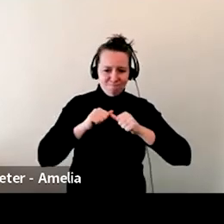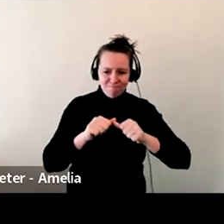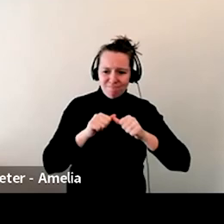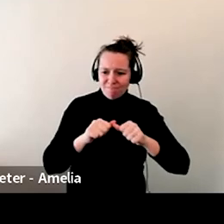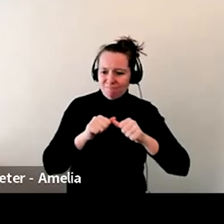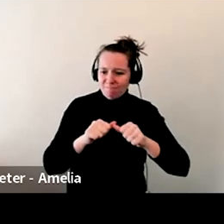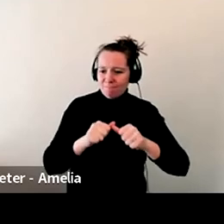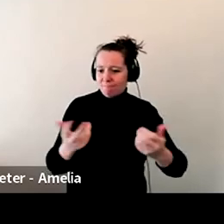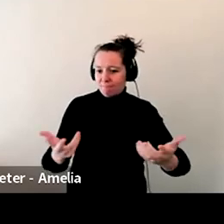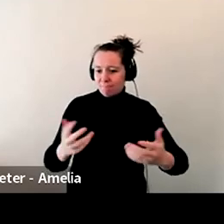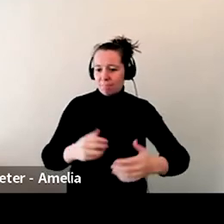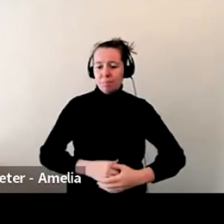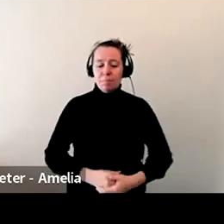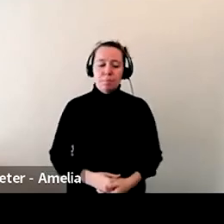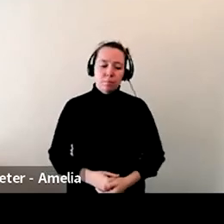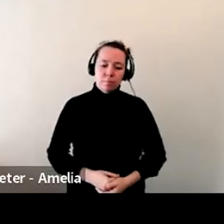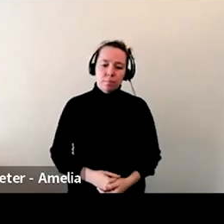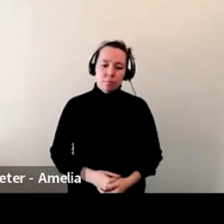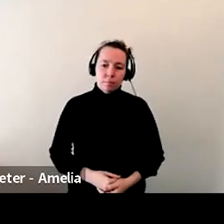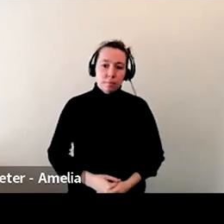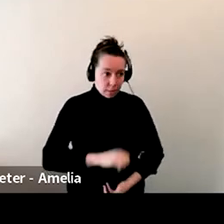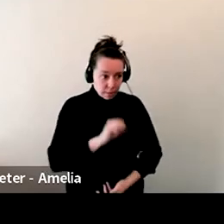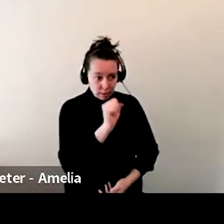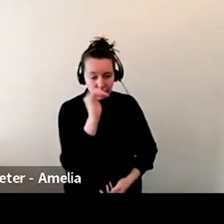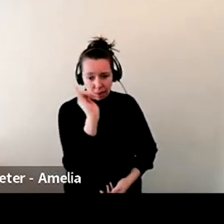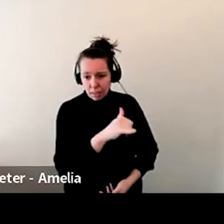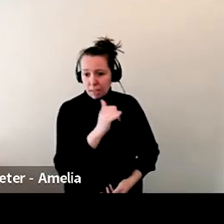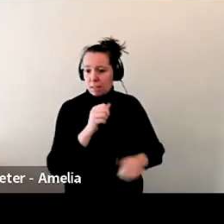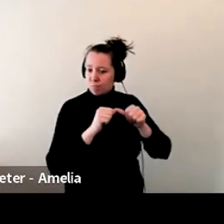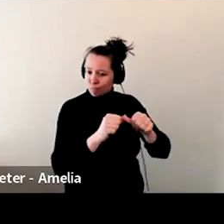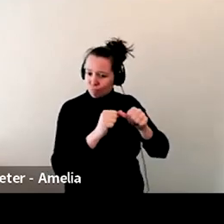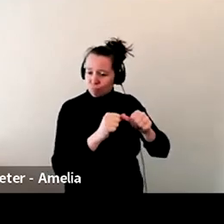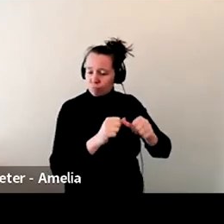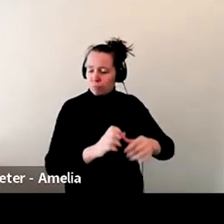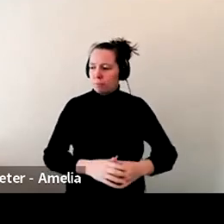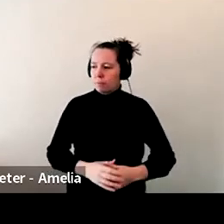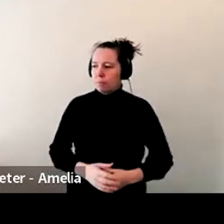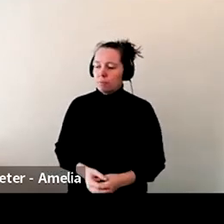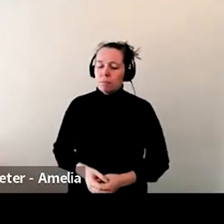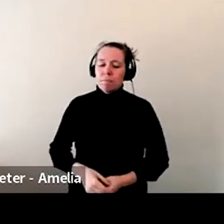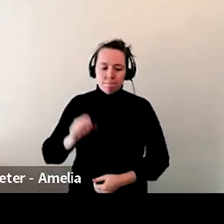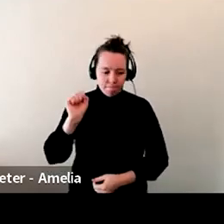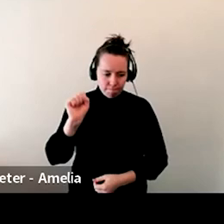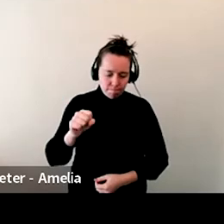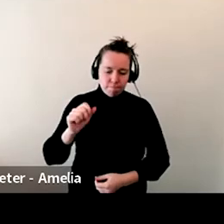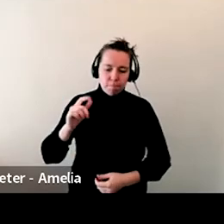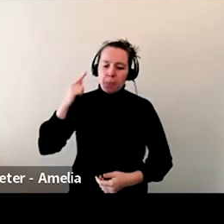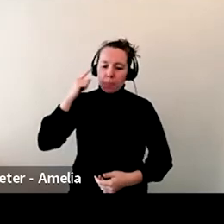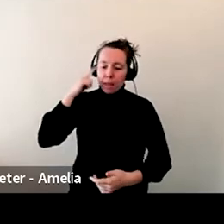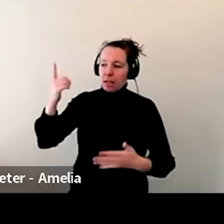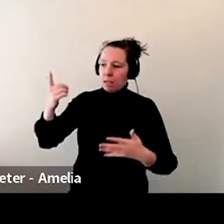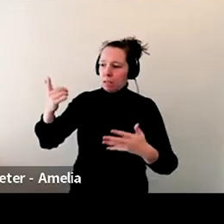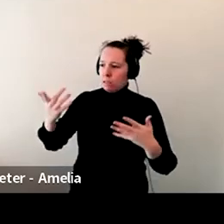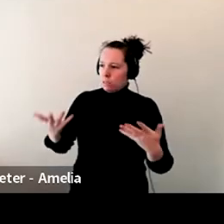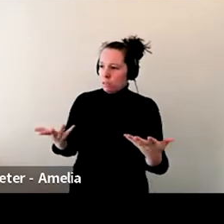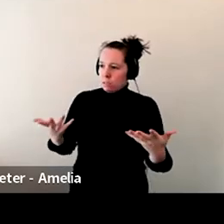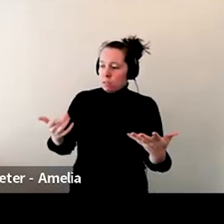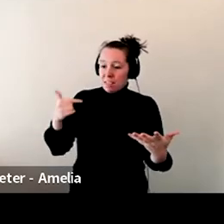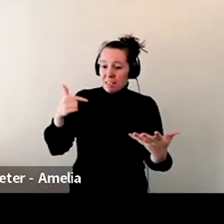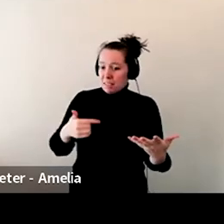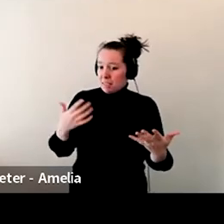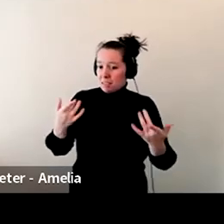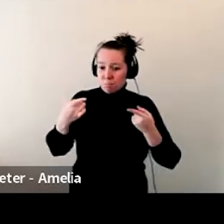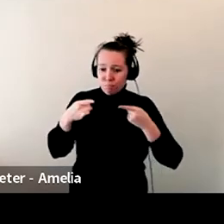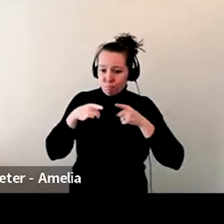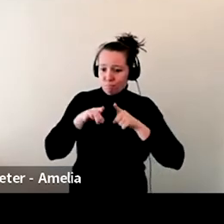Yeah. So I, I don't, I don't, I don't think we've ever been in like just a steady area where I can